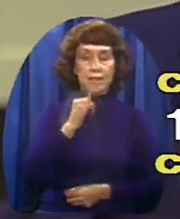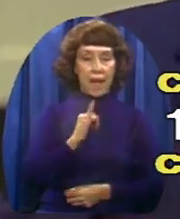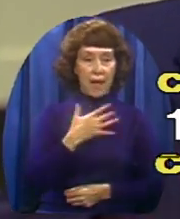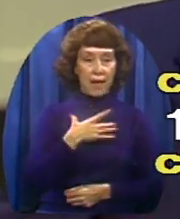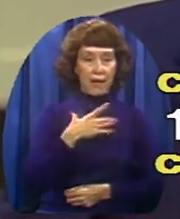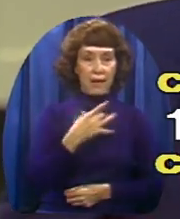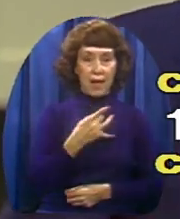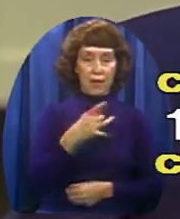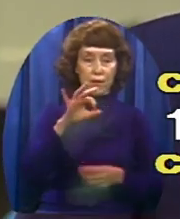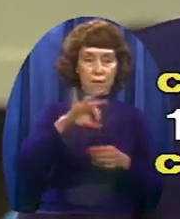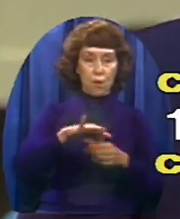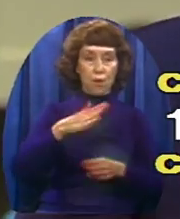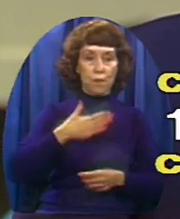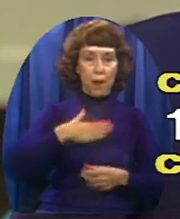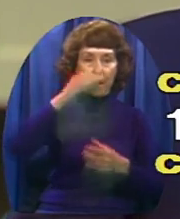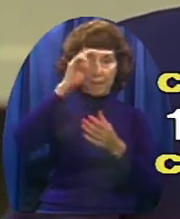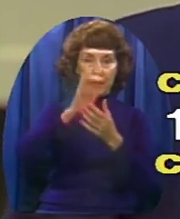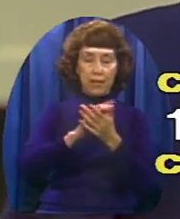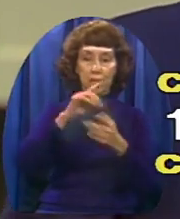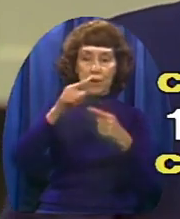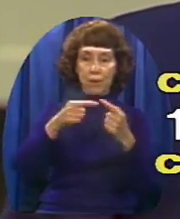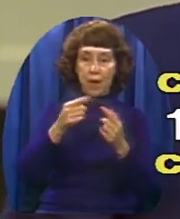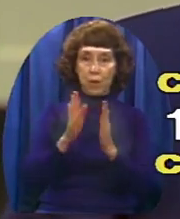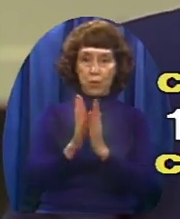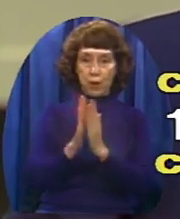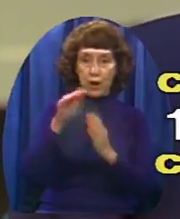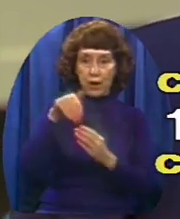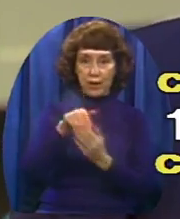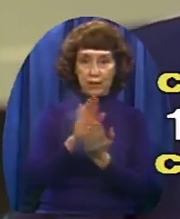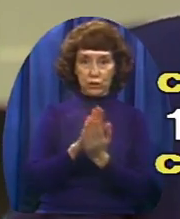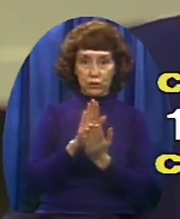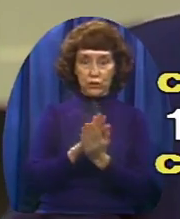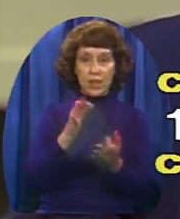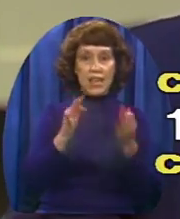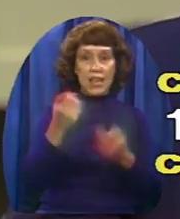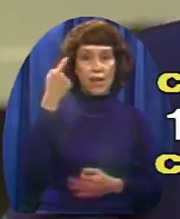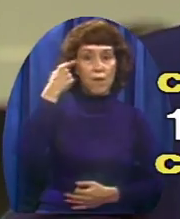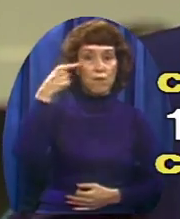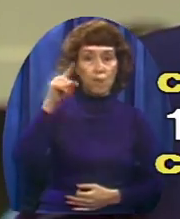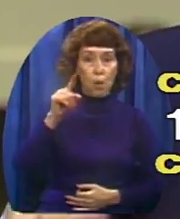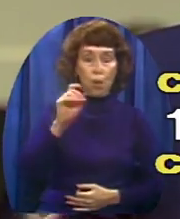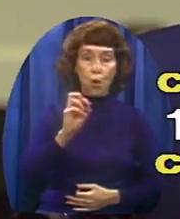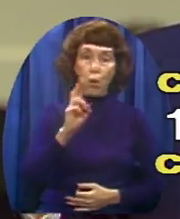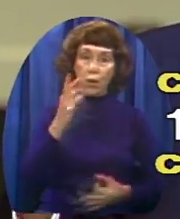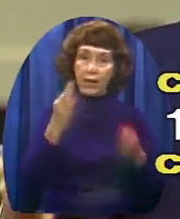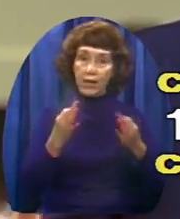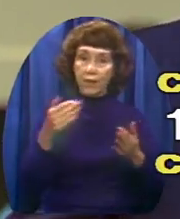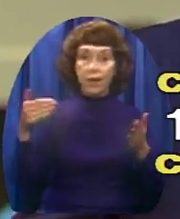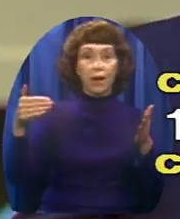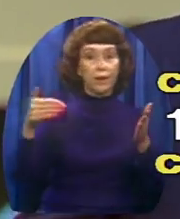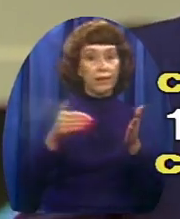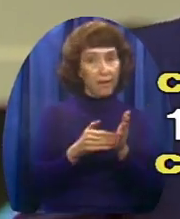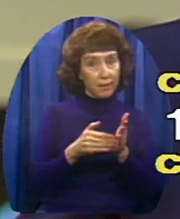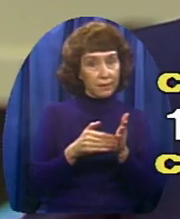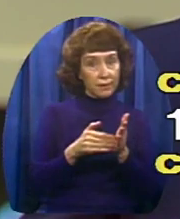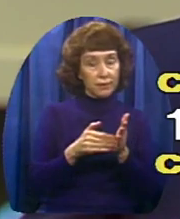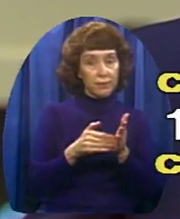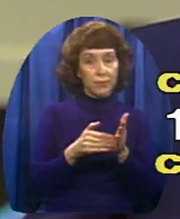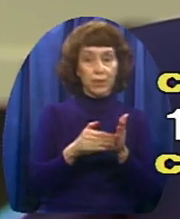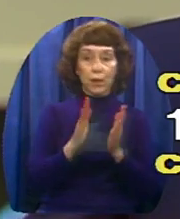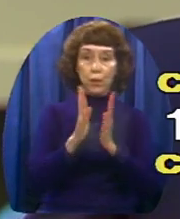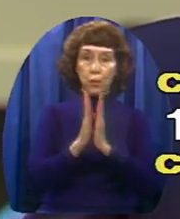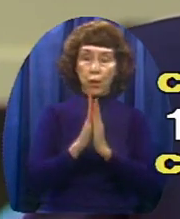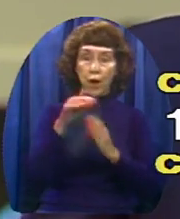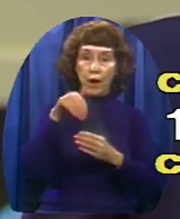my convictions on prayer in schools. And if you're for prayer in schools or you're against America's children having that